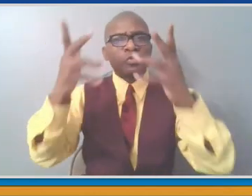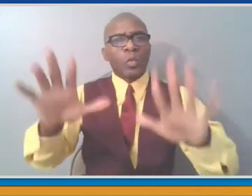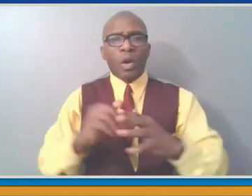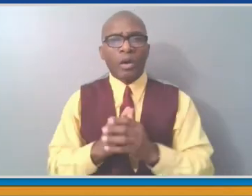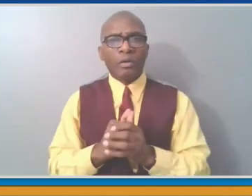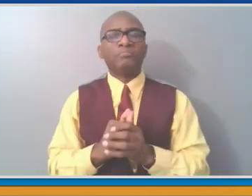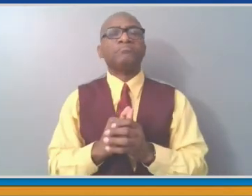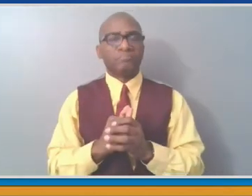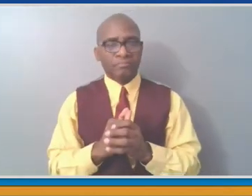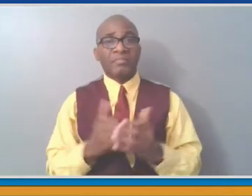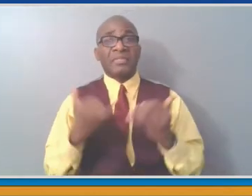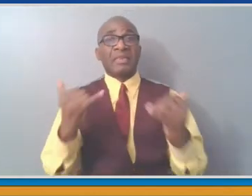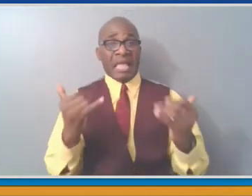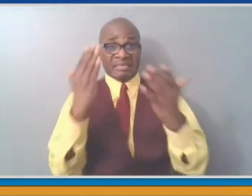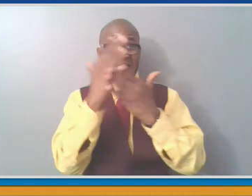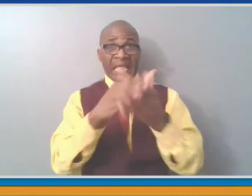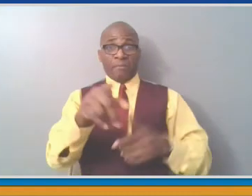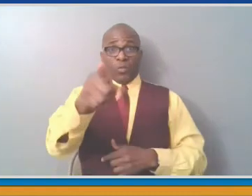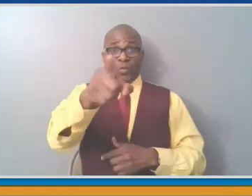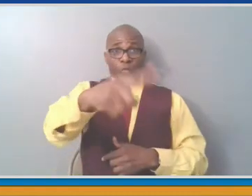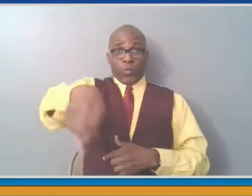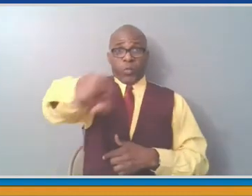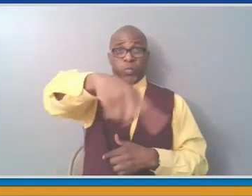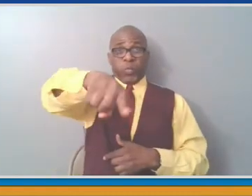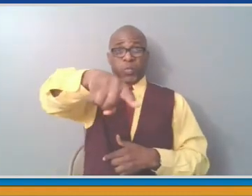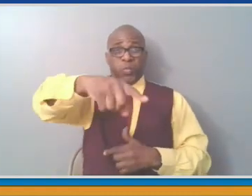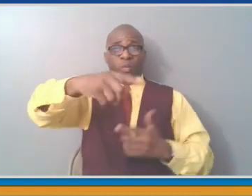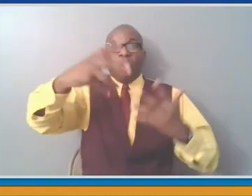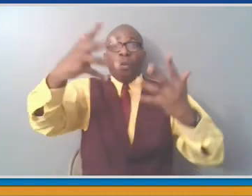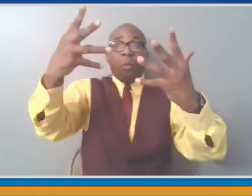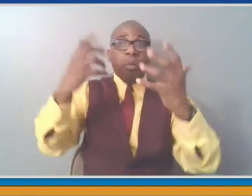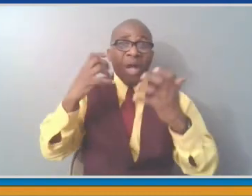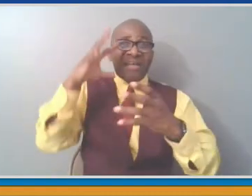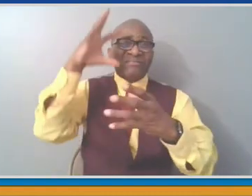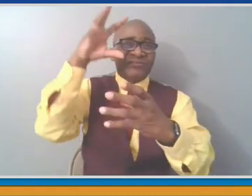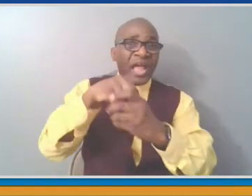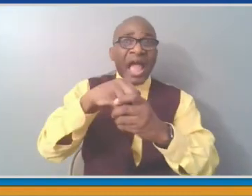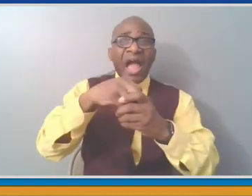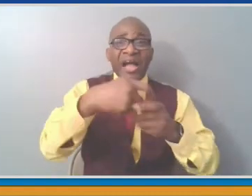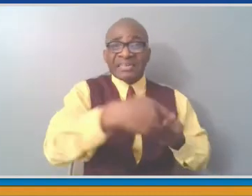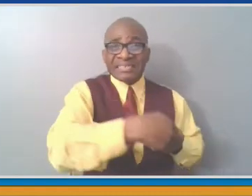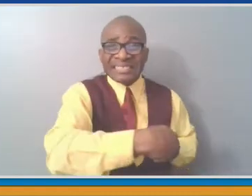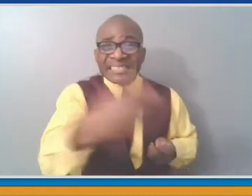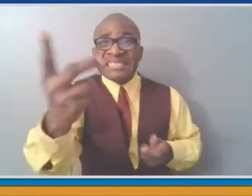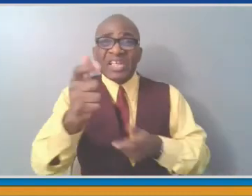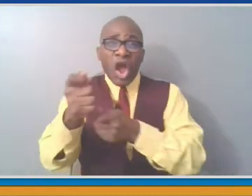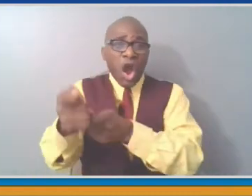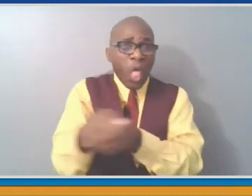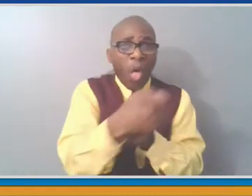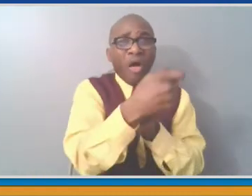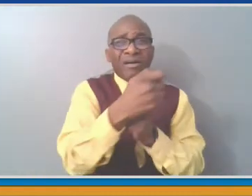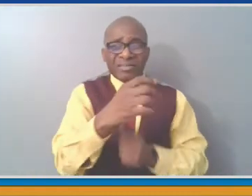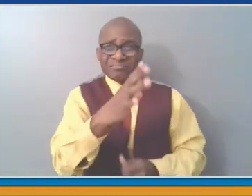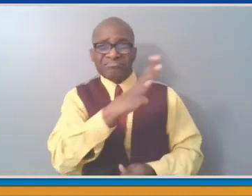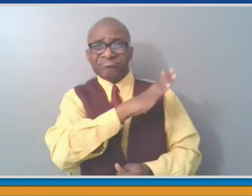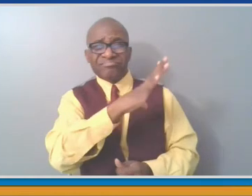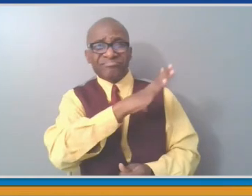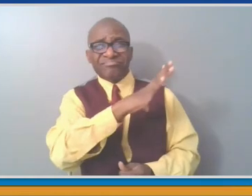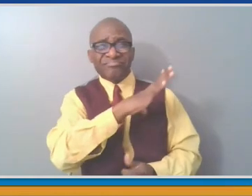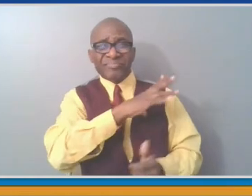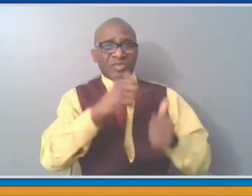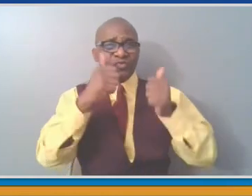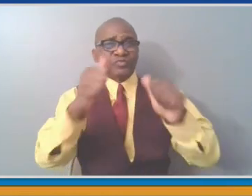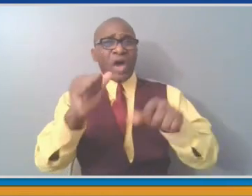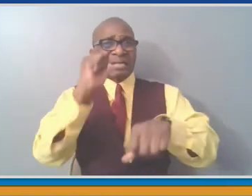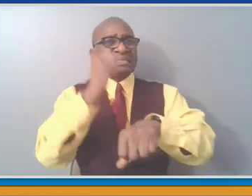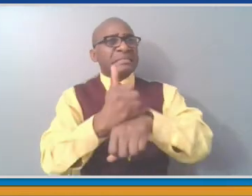lost. There will be a discussion about what might be a proper place. We're also going to talk to the state about it. The state has a disc golf facility at the FDR